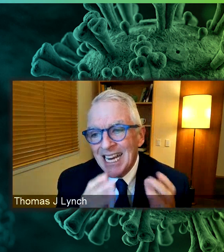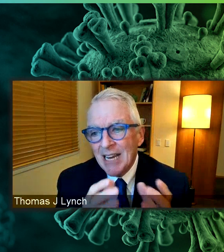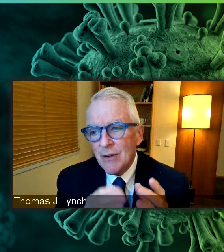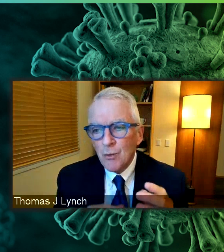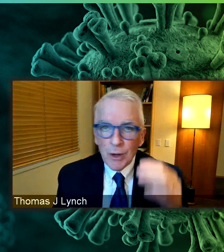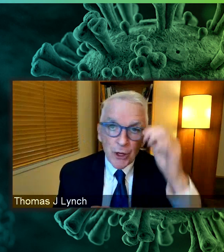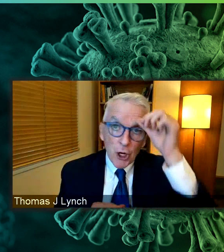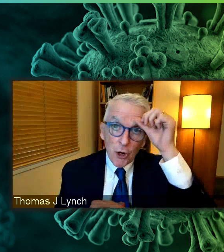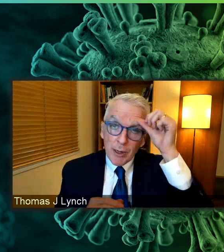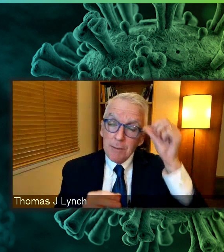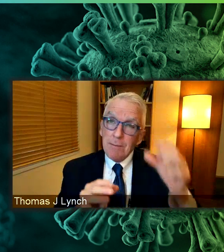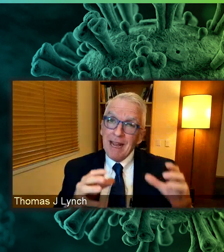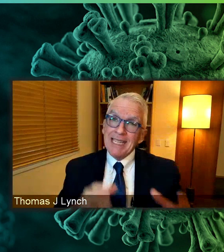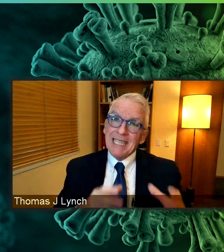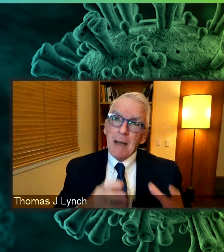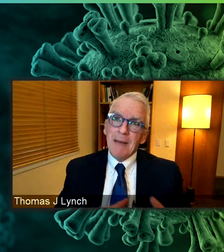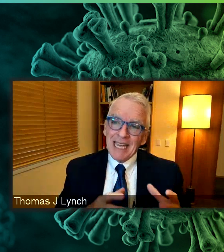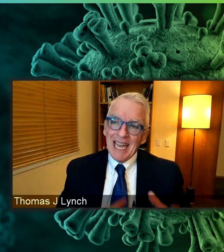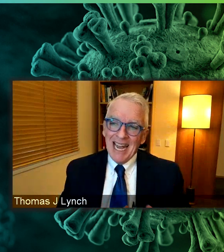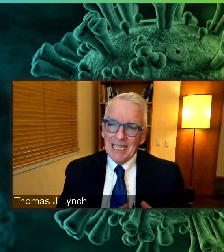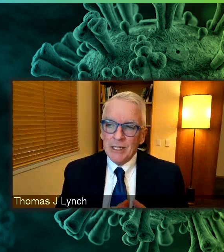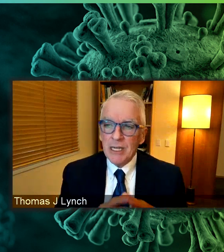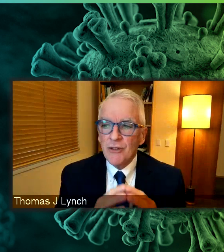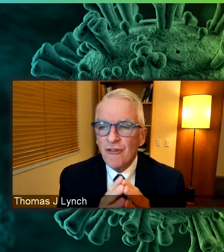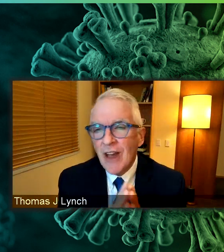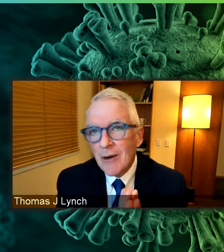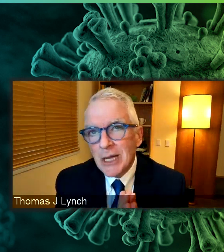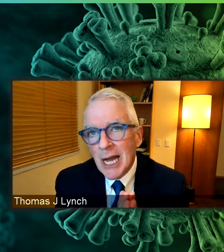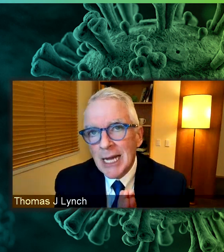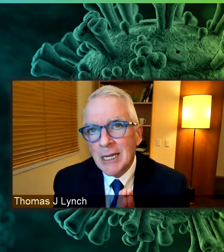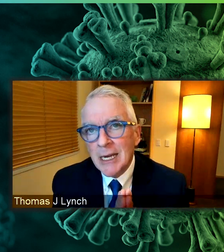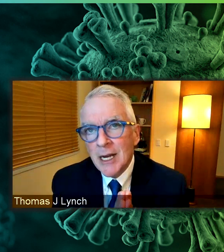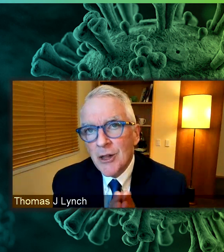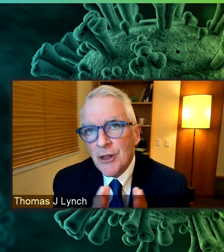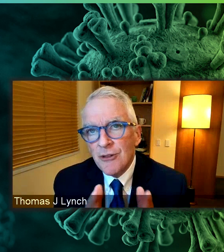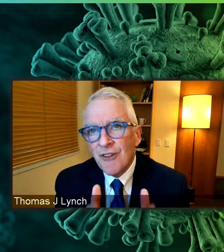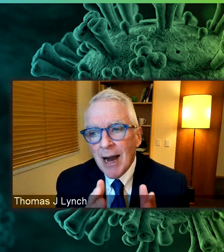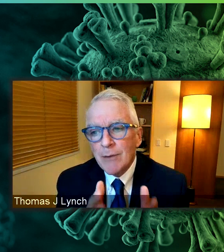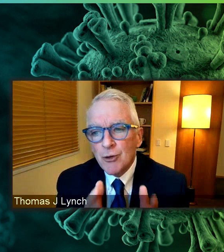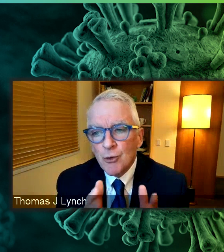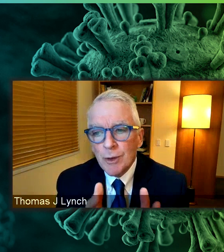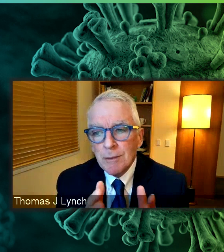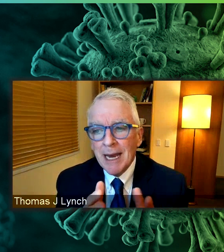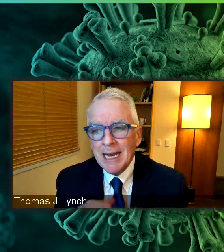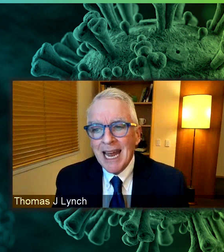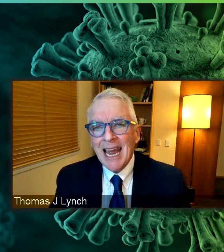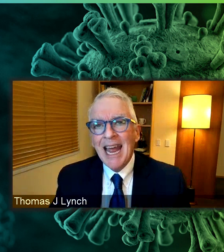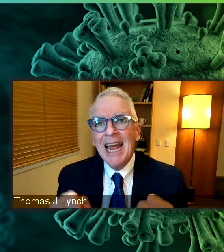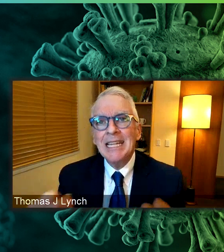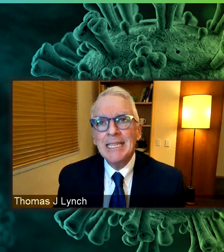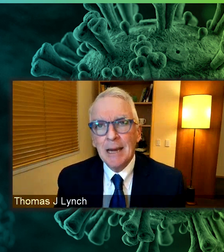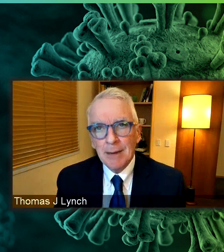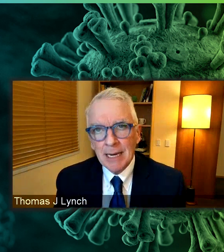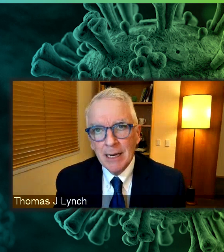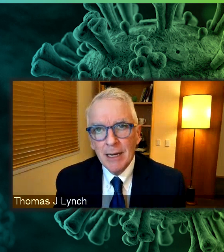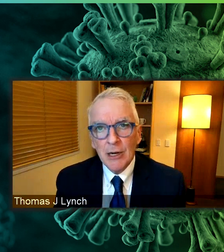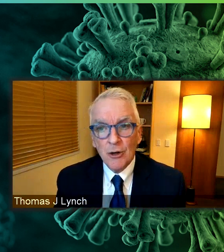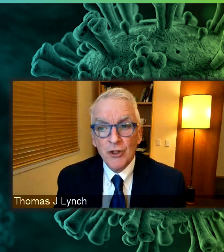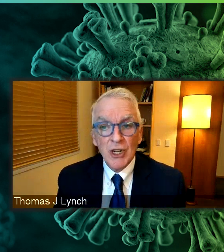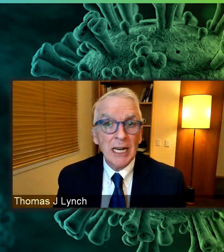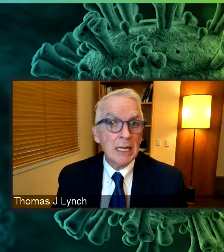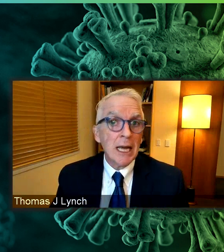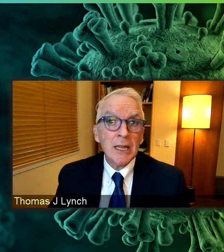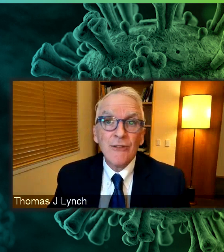And even when the current pandemic ends, it's very likely that the virus will remain endemic